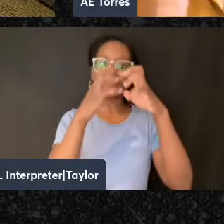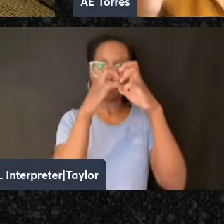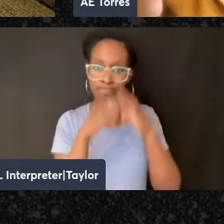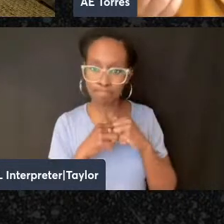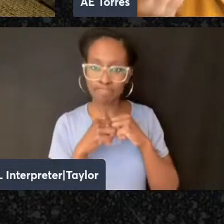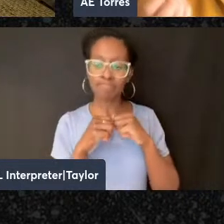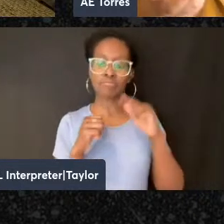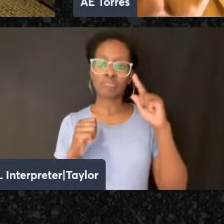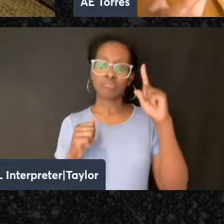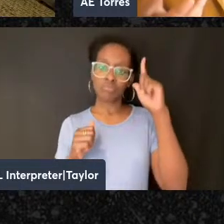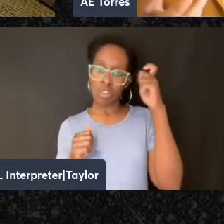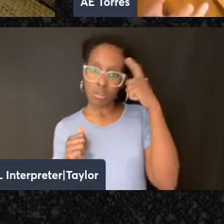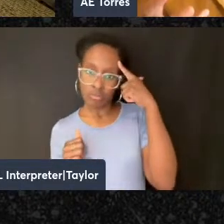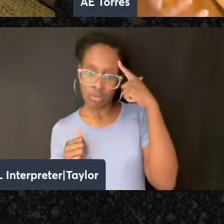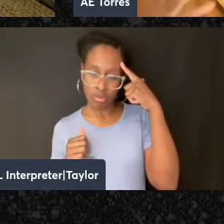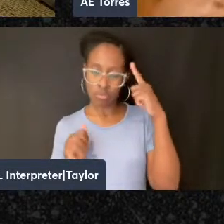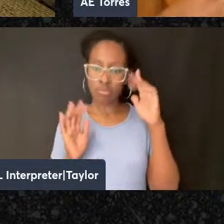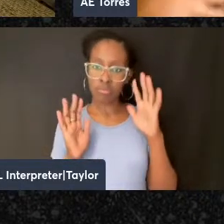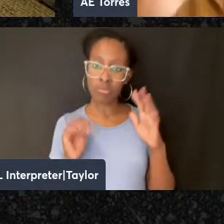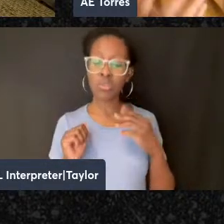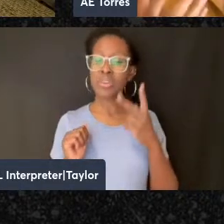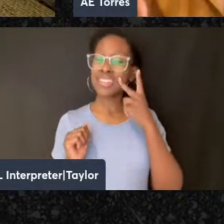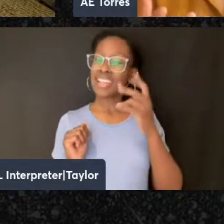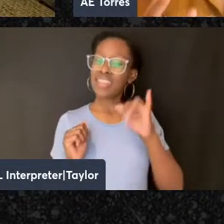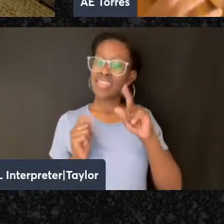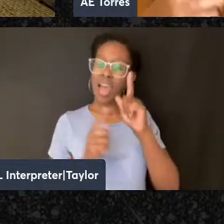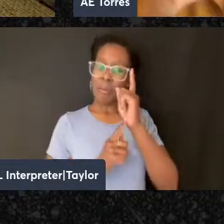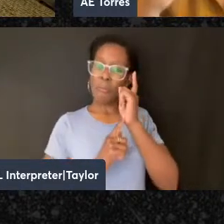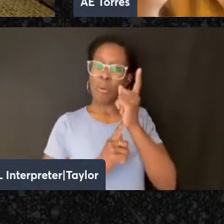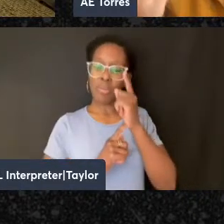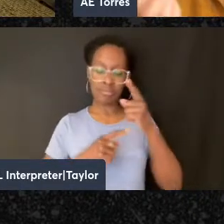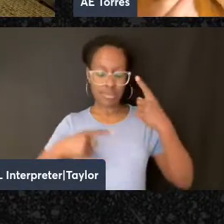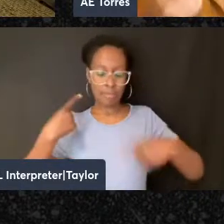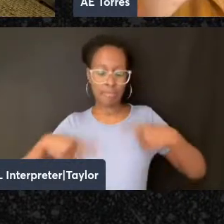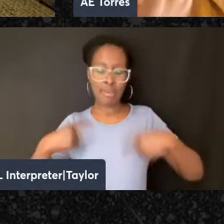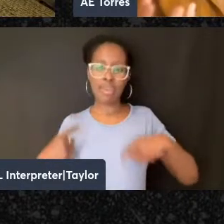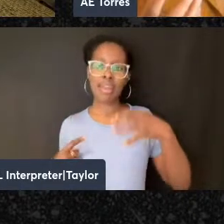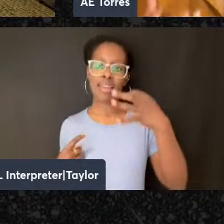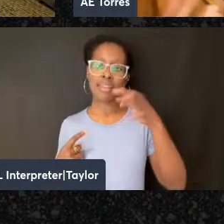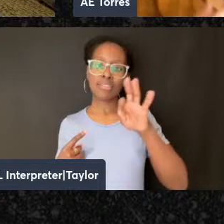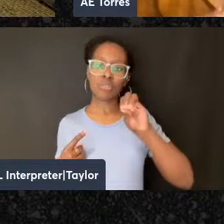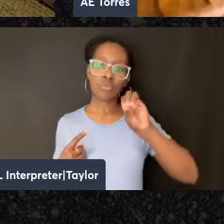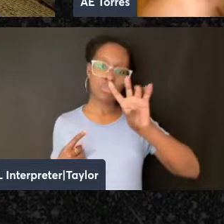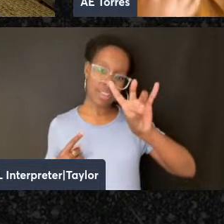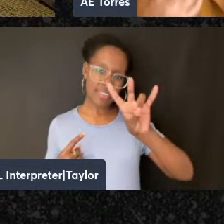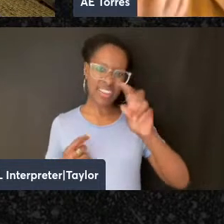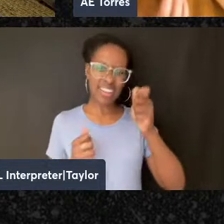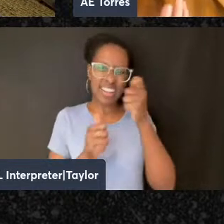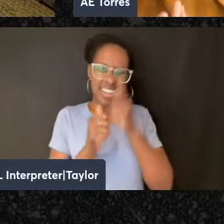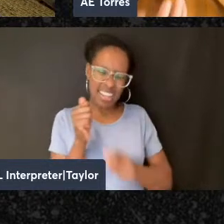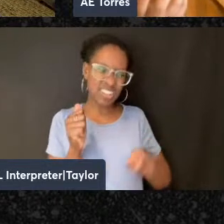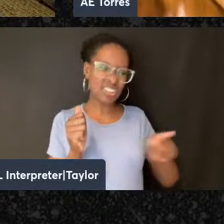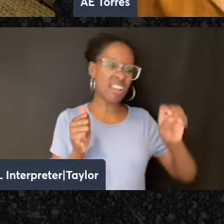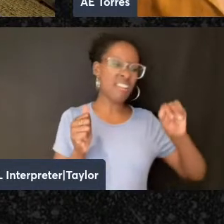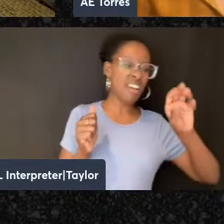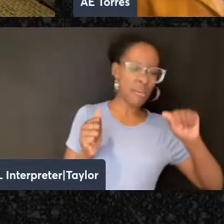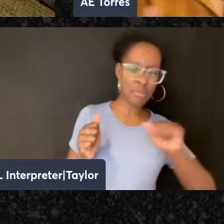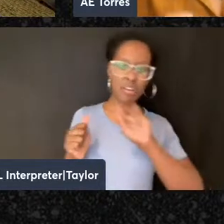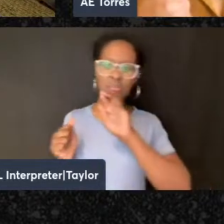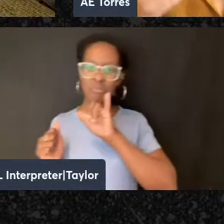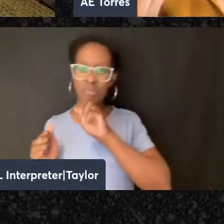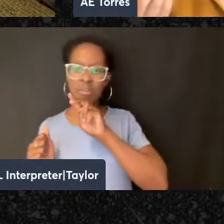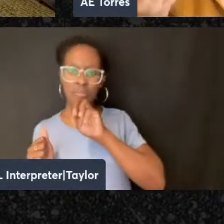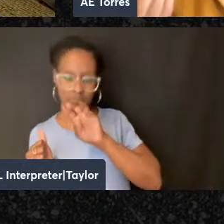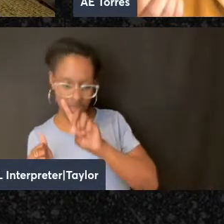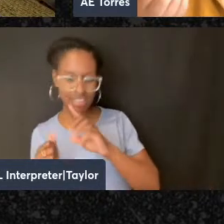And so we see in this moment, right, this was a debate in 1907. Each are trying to articulate this idea of what it means to be a people.